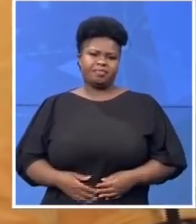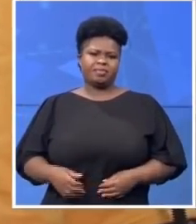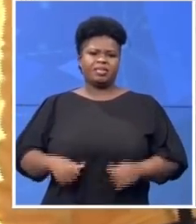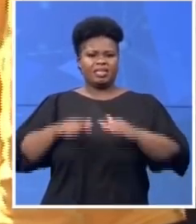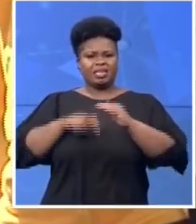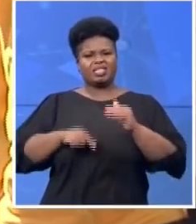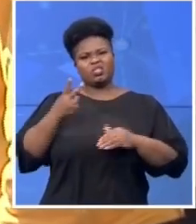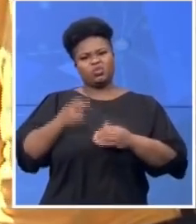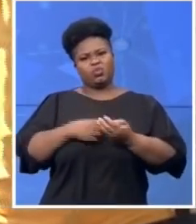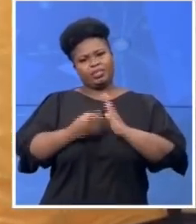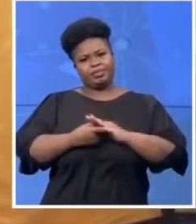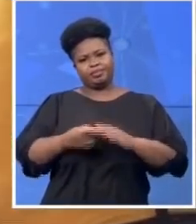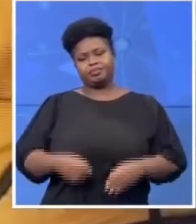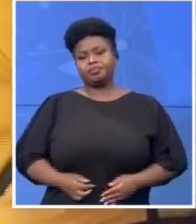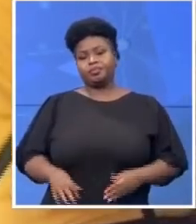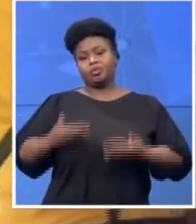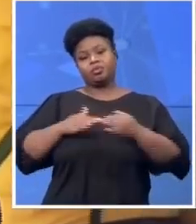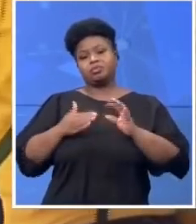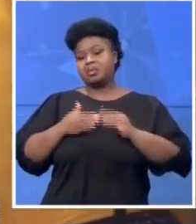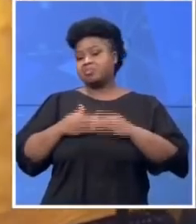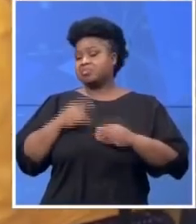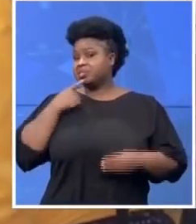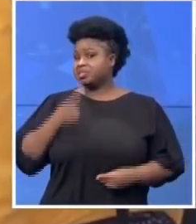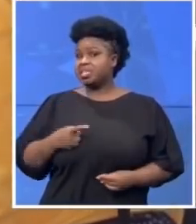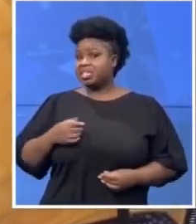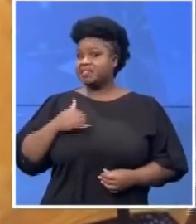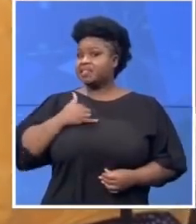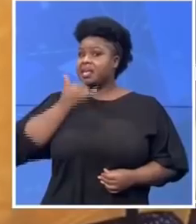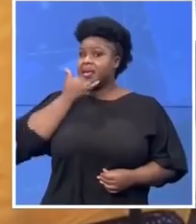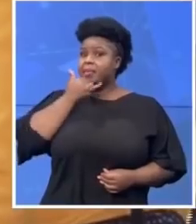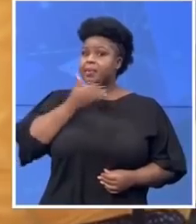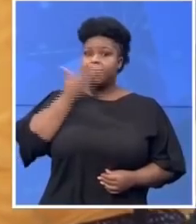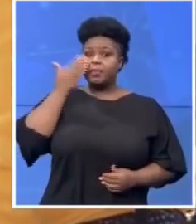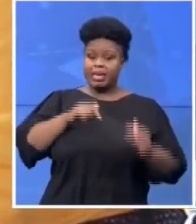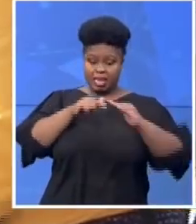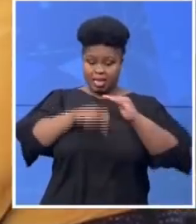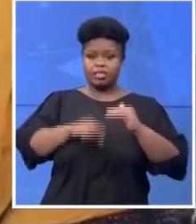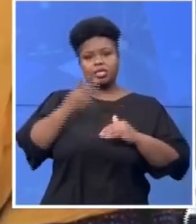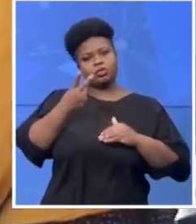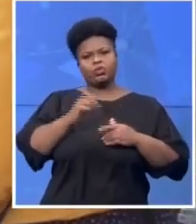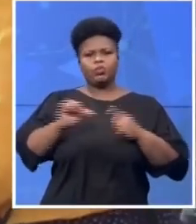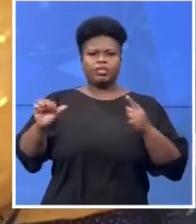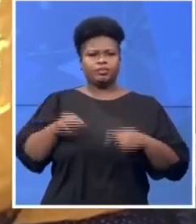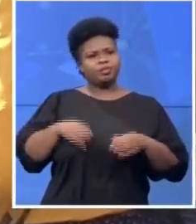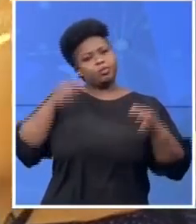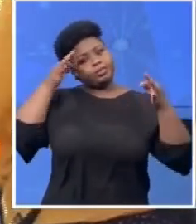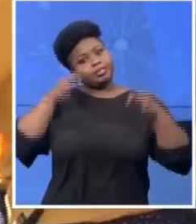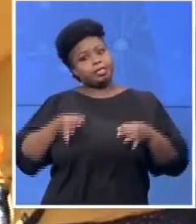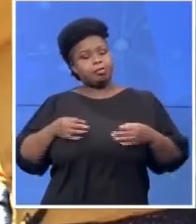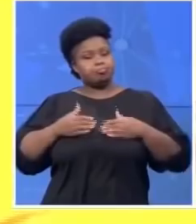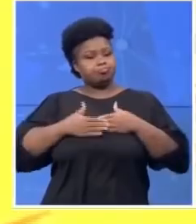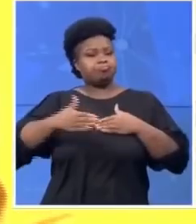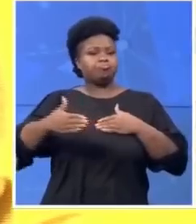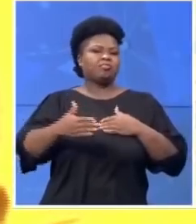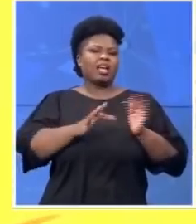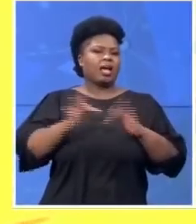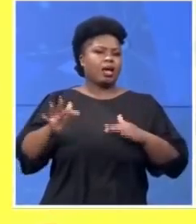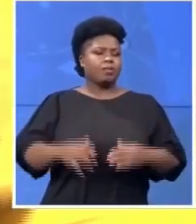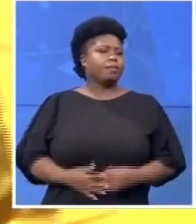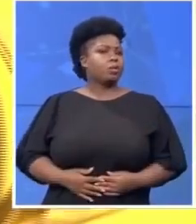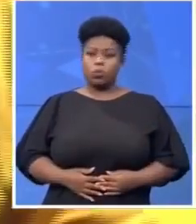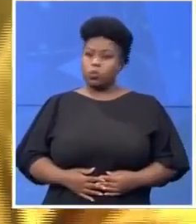met within that two weeks, they'll have to decide on a way forward, and that will not exclude protest action.